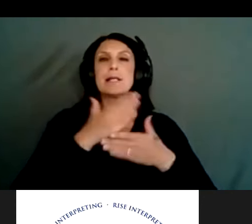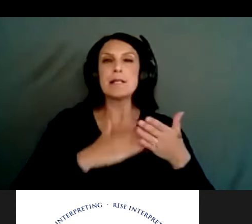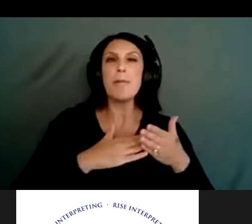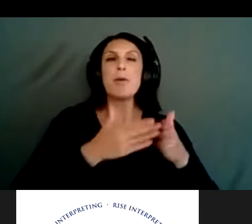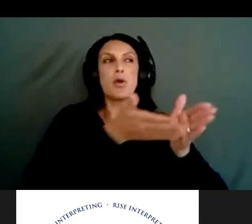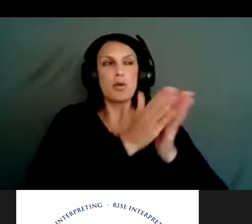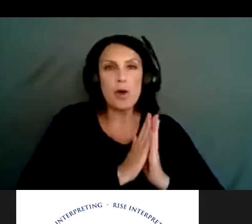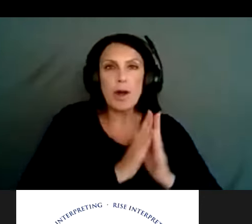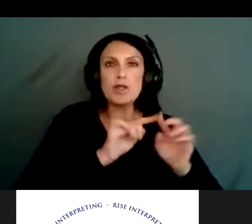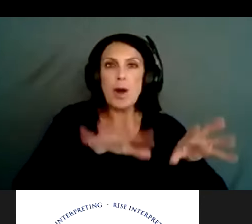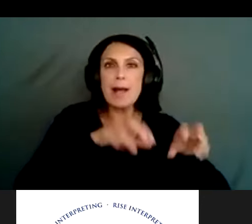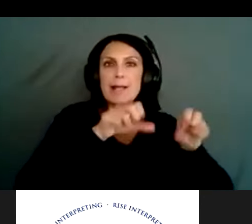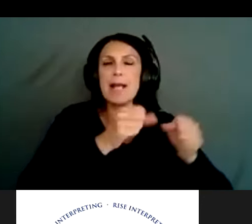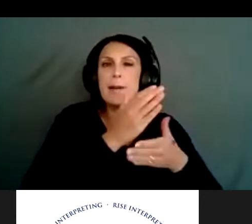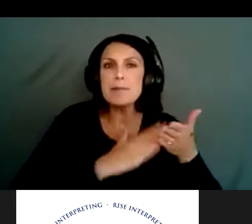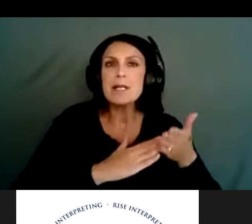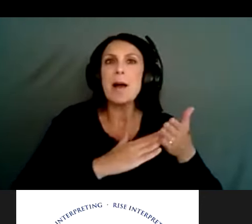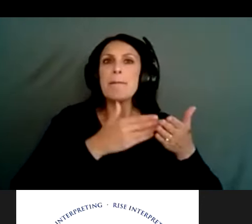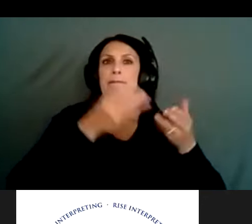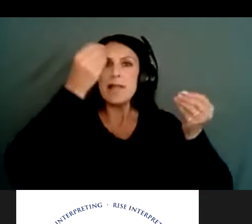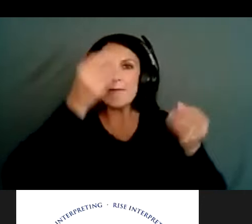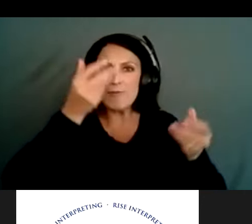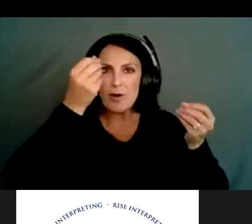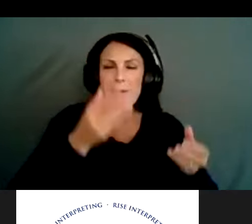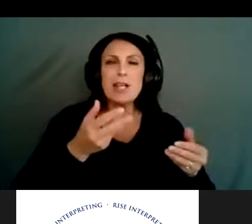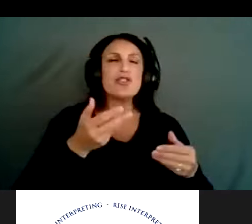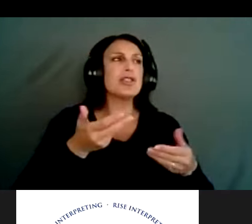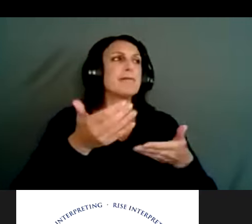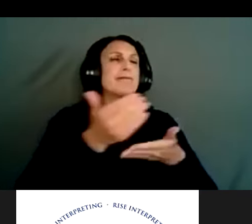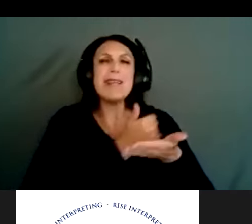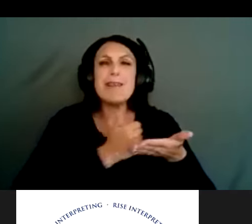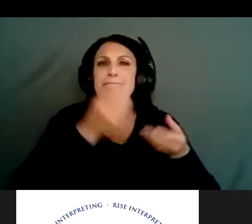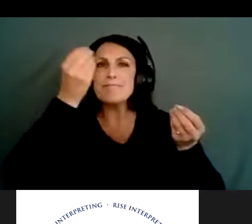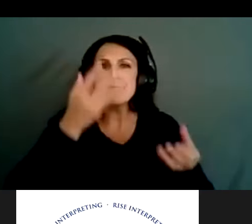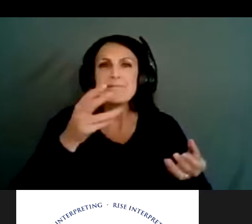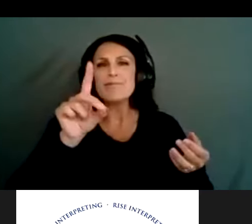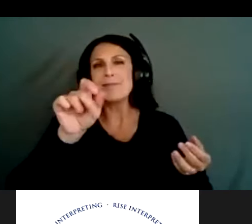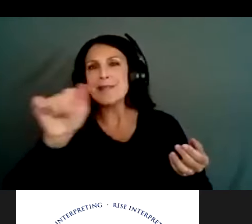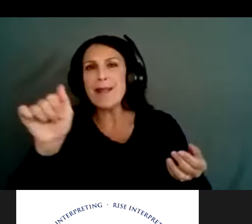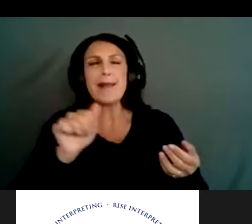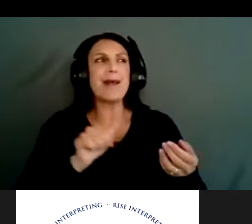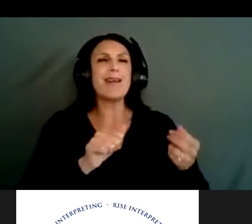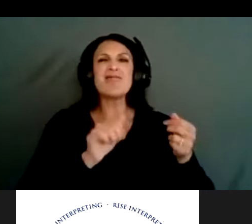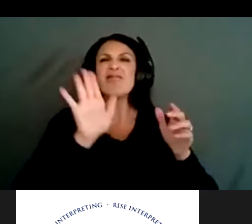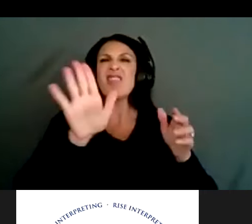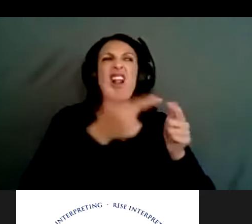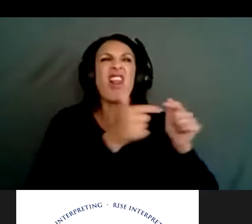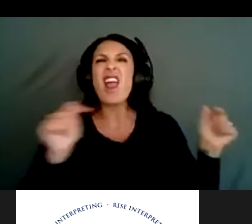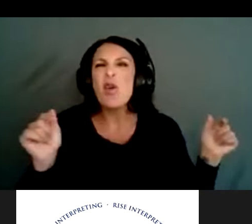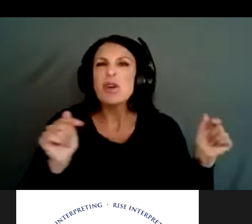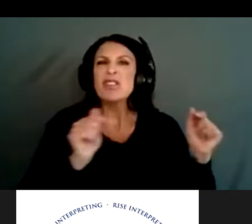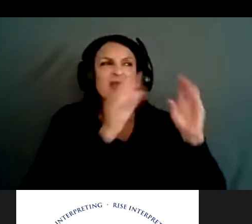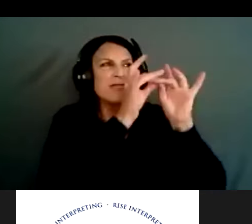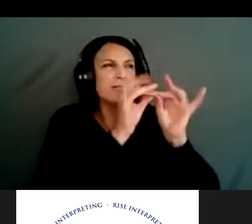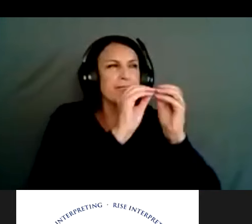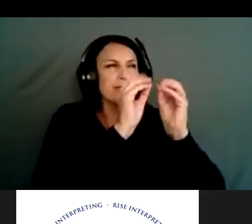through each by matters, to California, to bring in California data, update some of the language. But San Diego County specifically